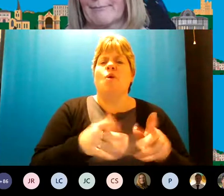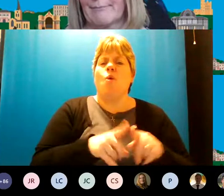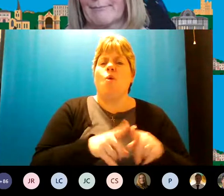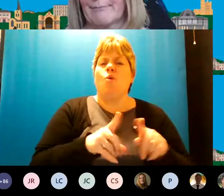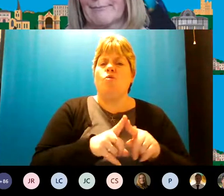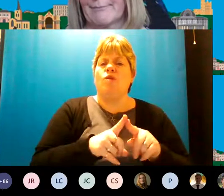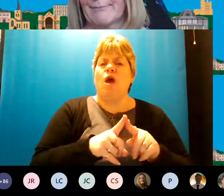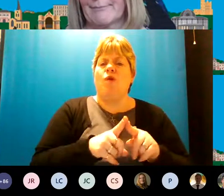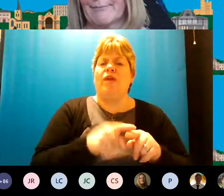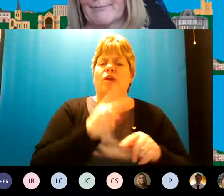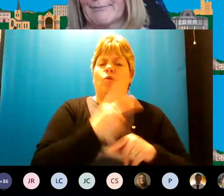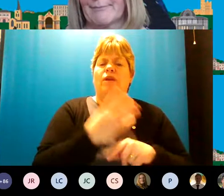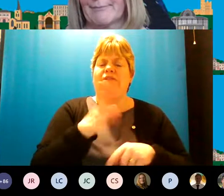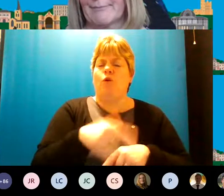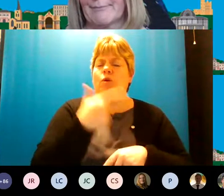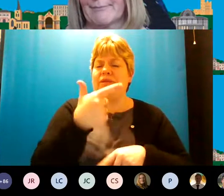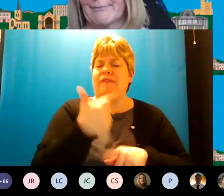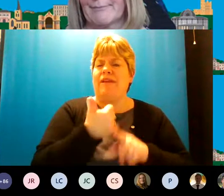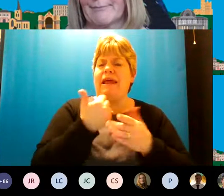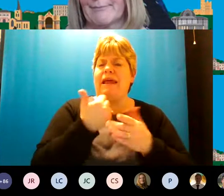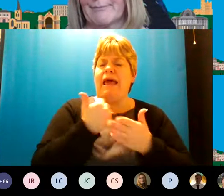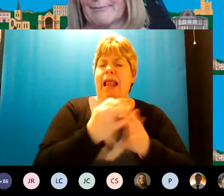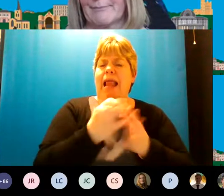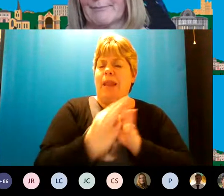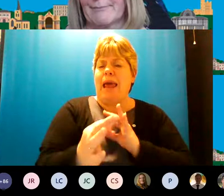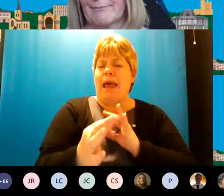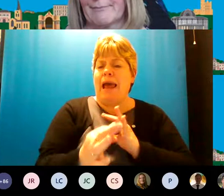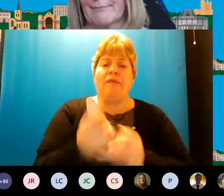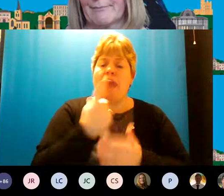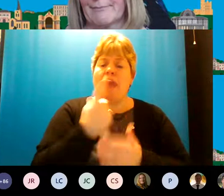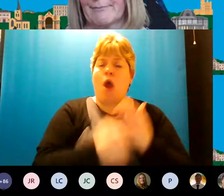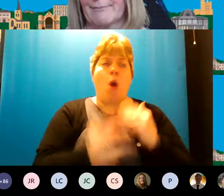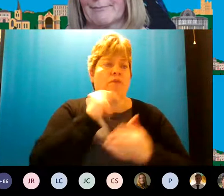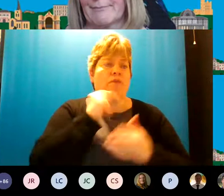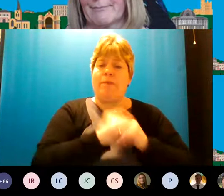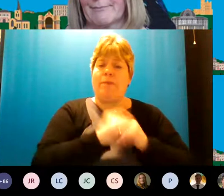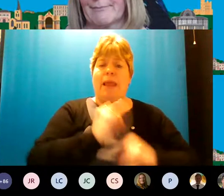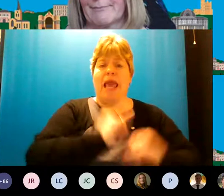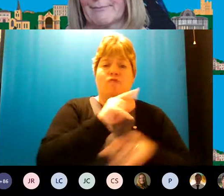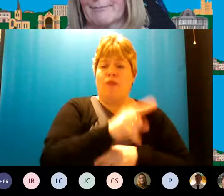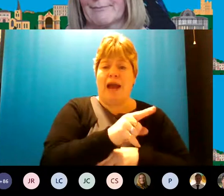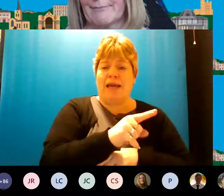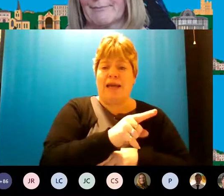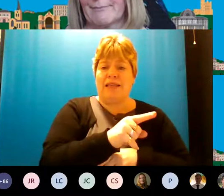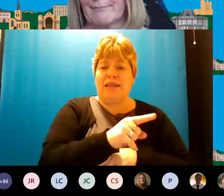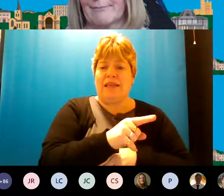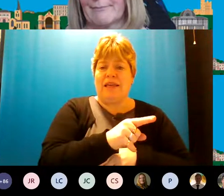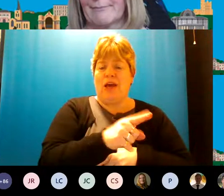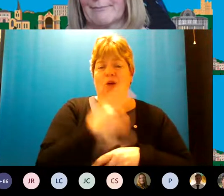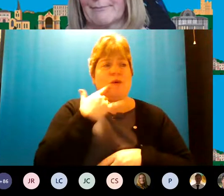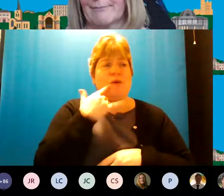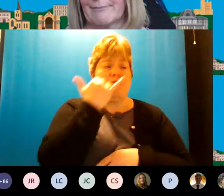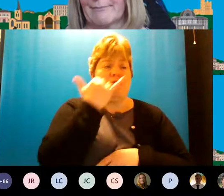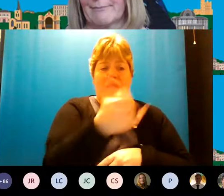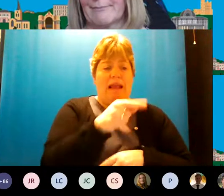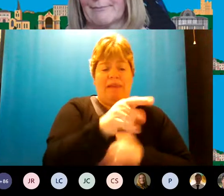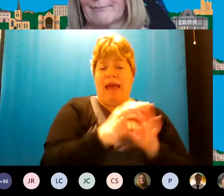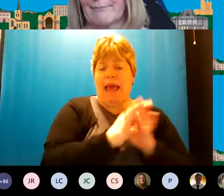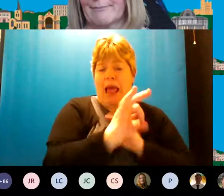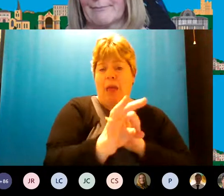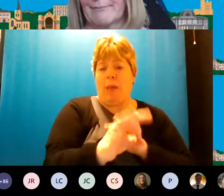24 7 helpline they that's not just for people in crisis that is where you can ring through to there